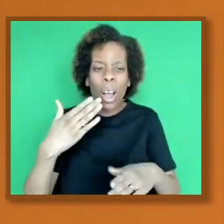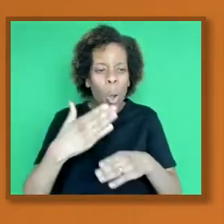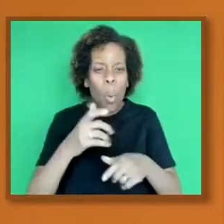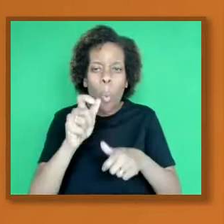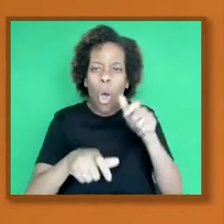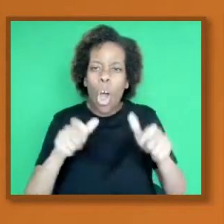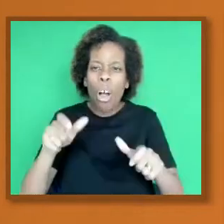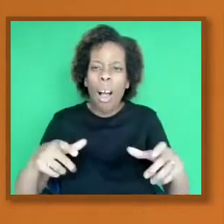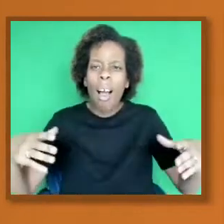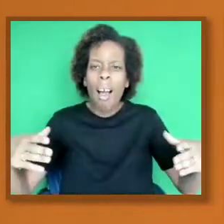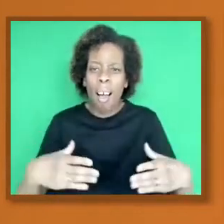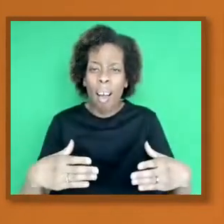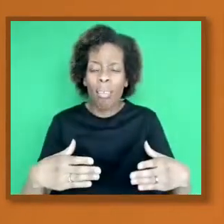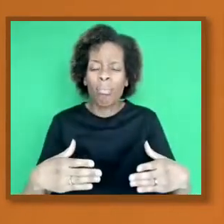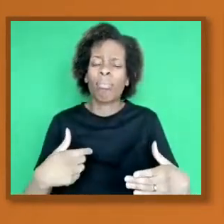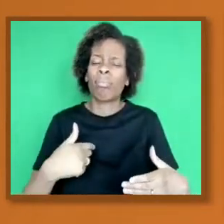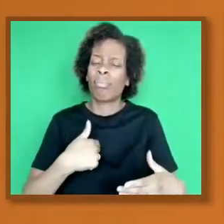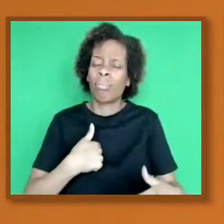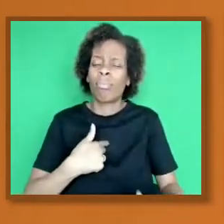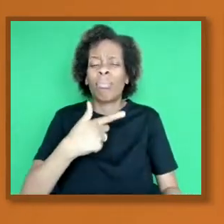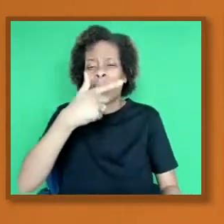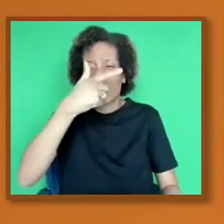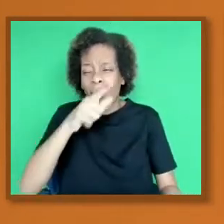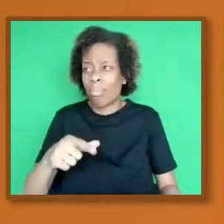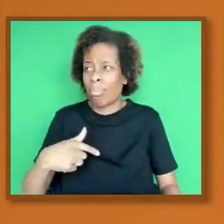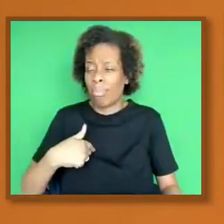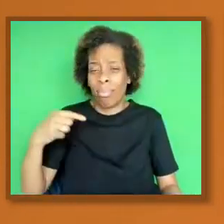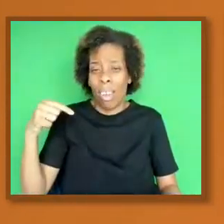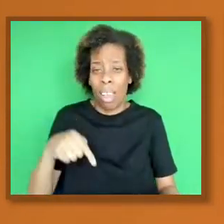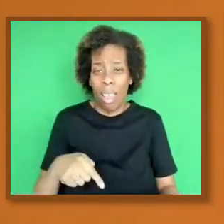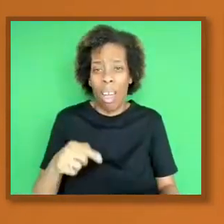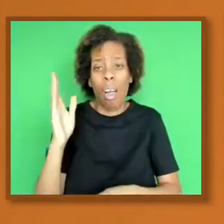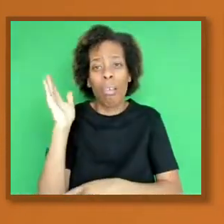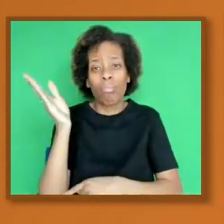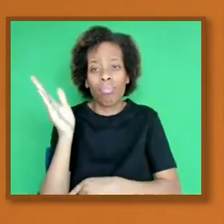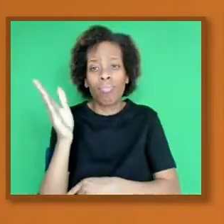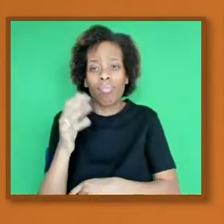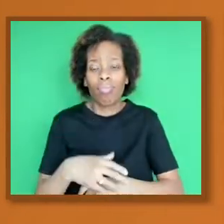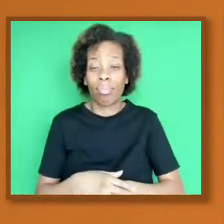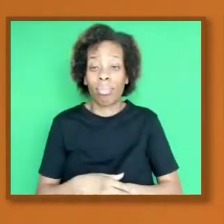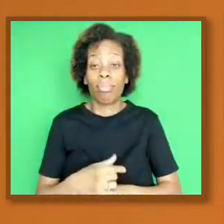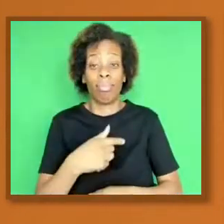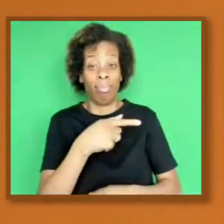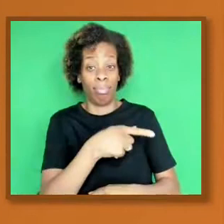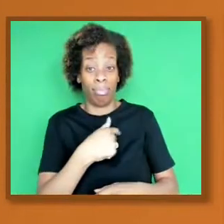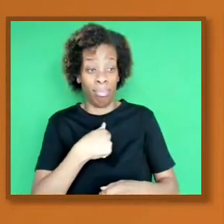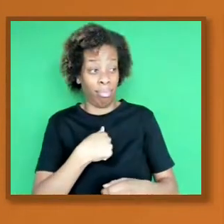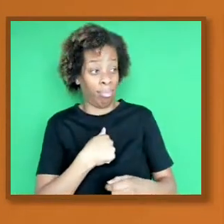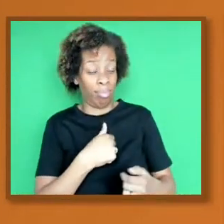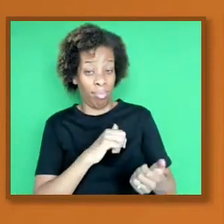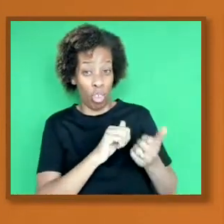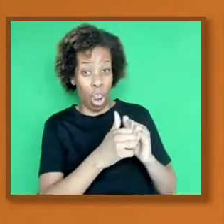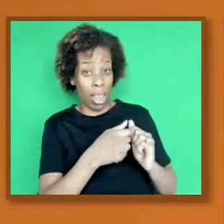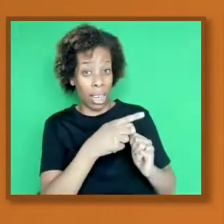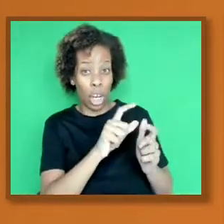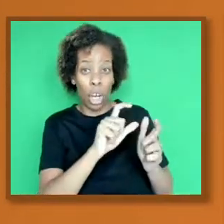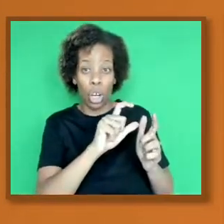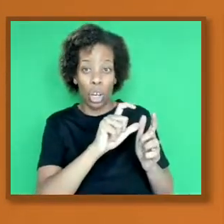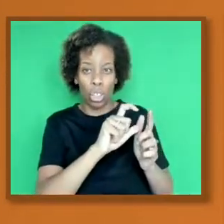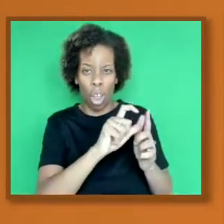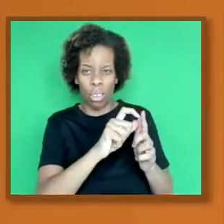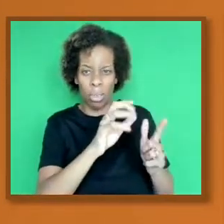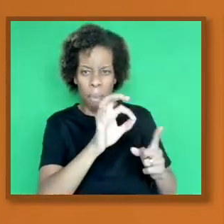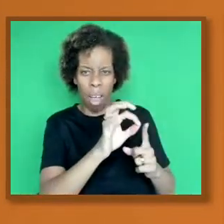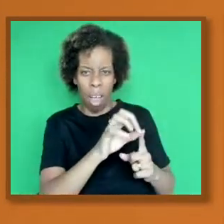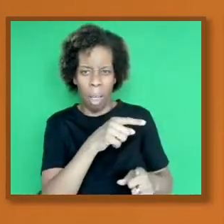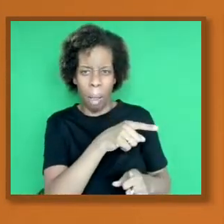privilege for us to be here. And as my colleague Donald Palmer has said, it's we look at this as almost like a